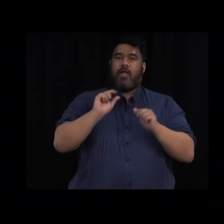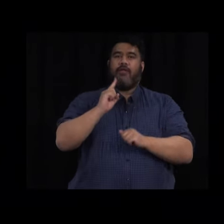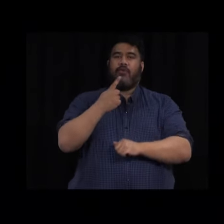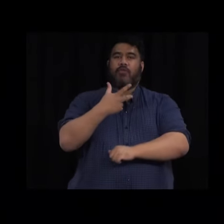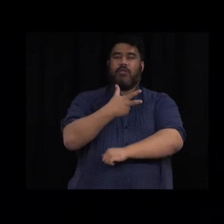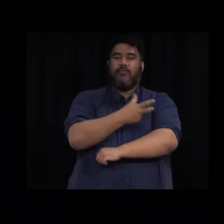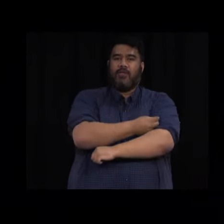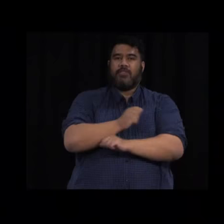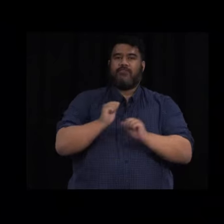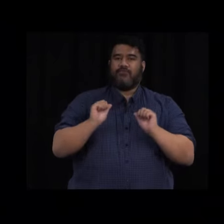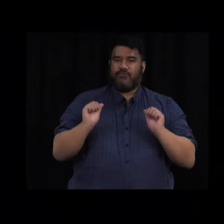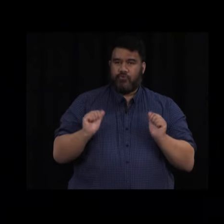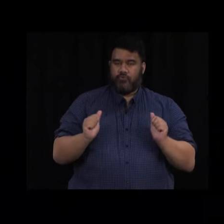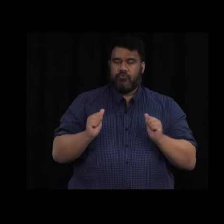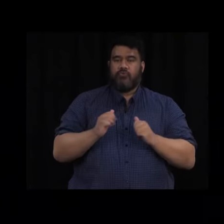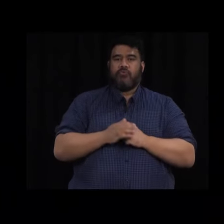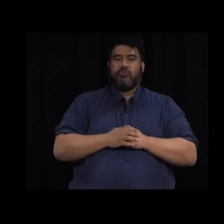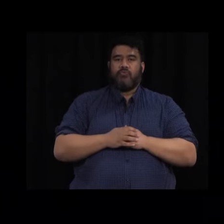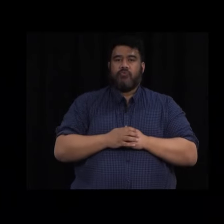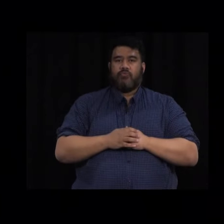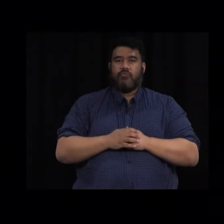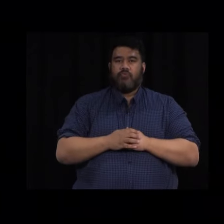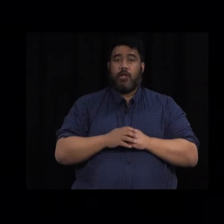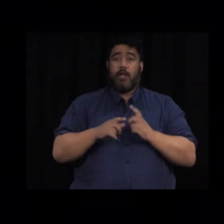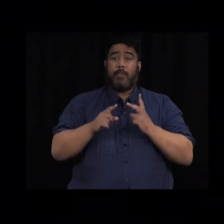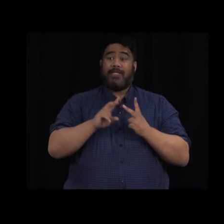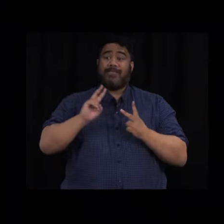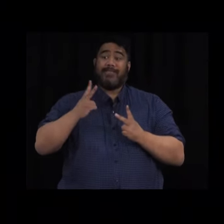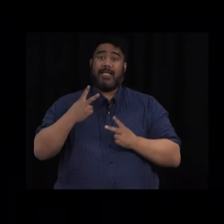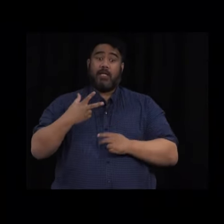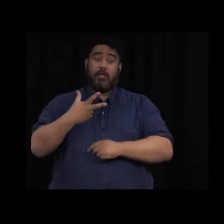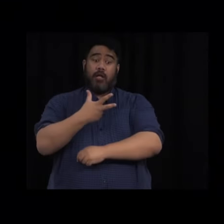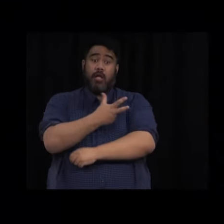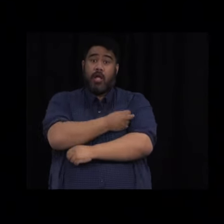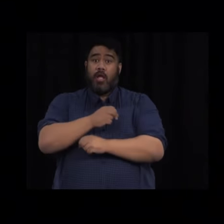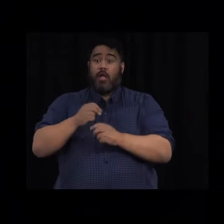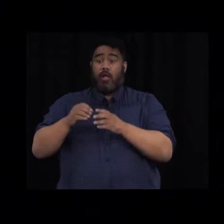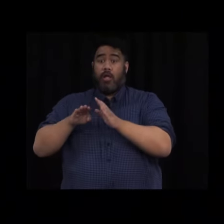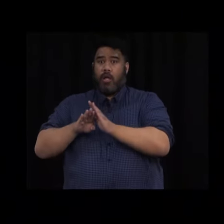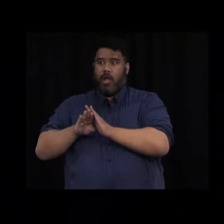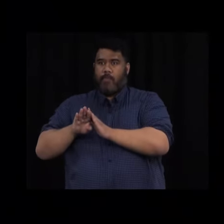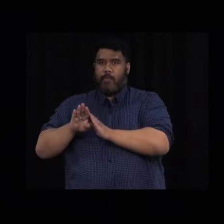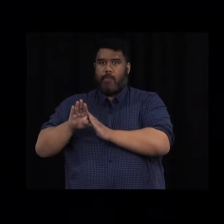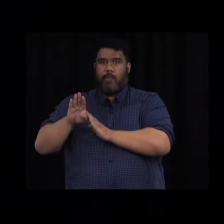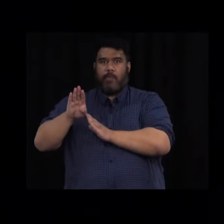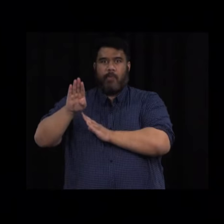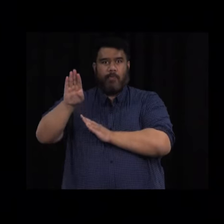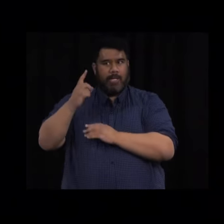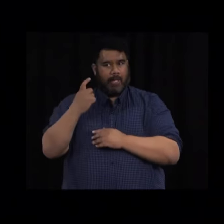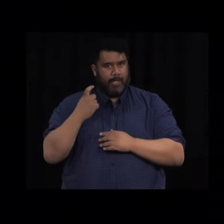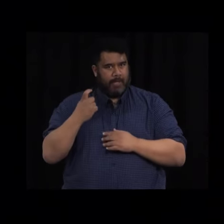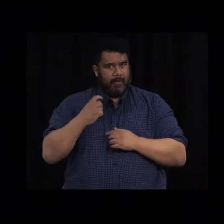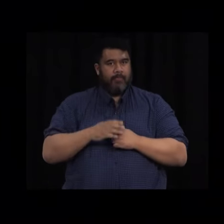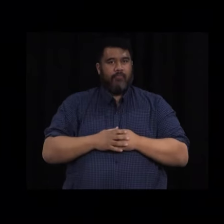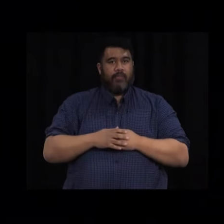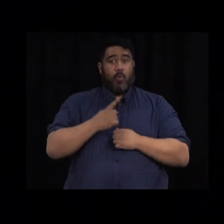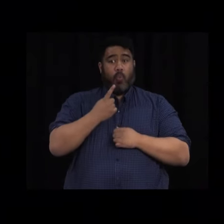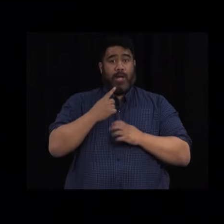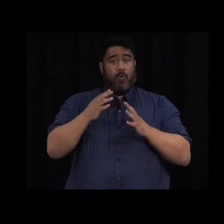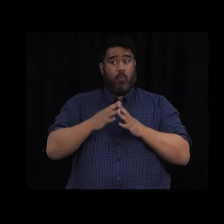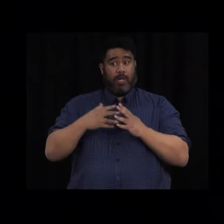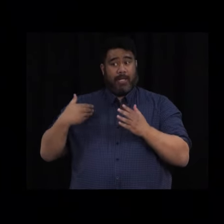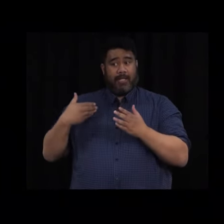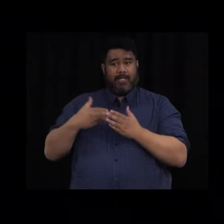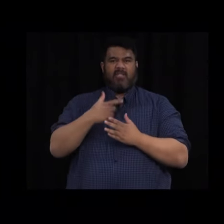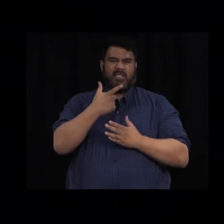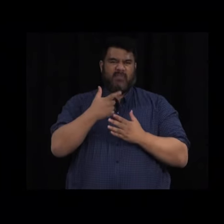first shot. And we're now seeing real growth in second doses and consequently full vaccination. In the last seven days, the number of